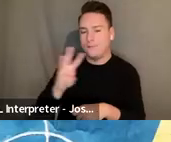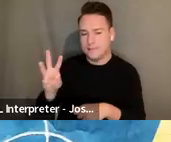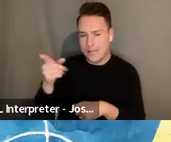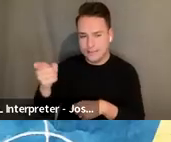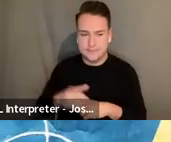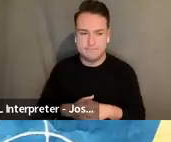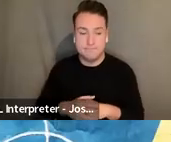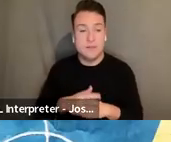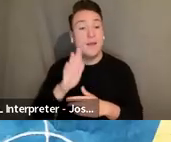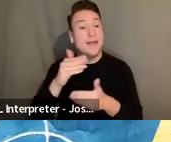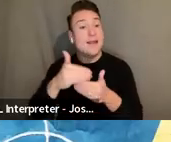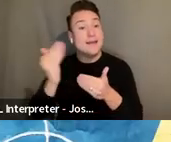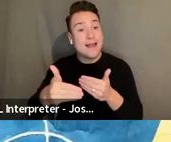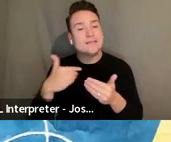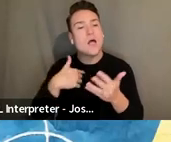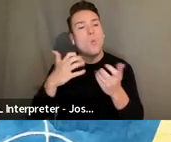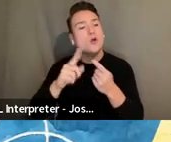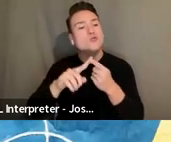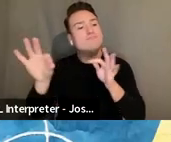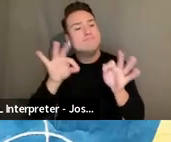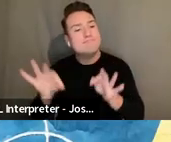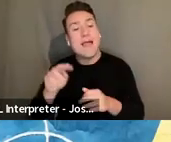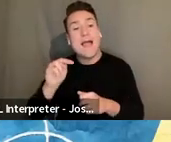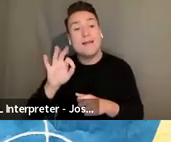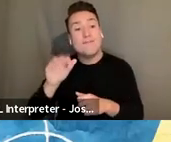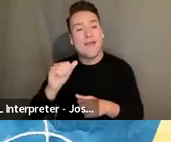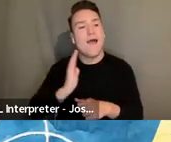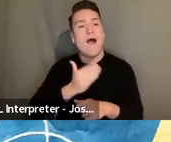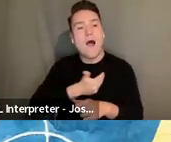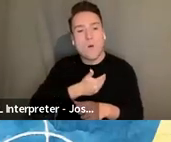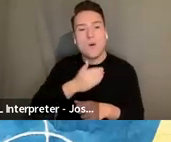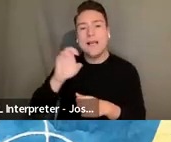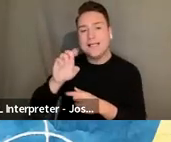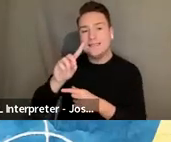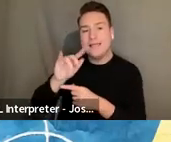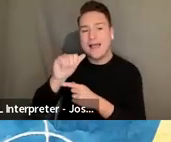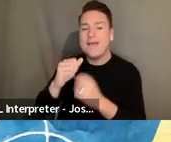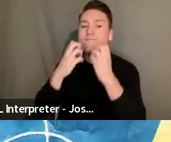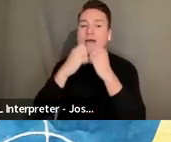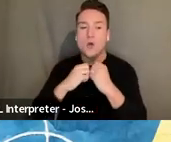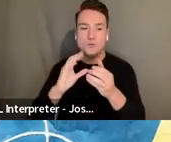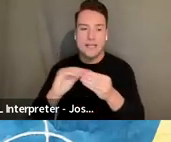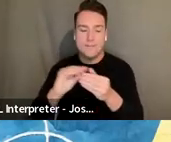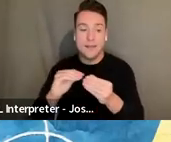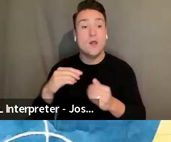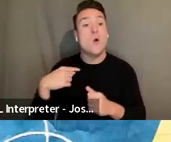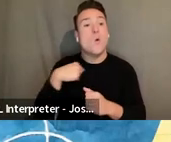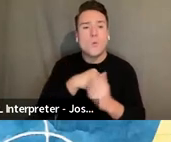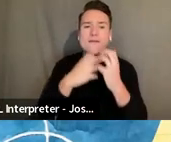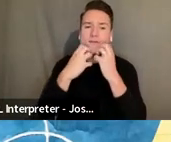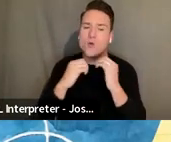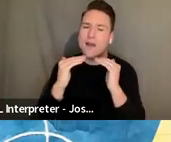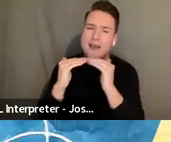Next, I would like to go over NIFA's EDIA value statement with you all. NIFA values an equitable,